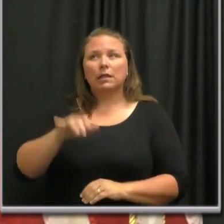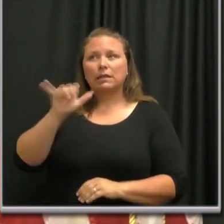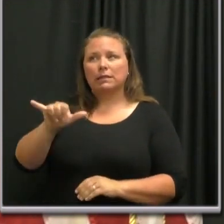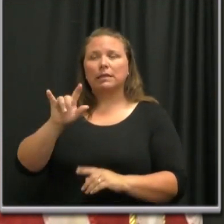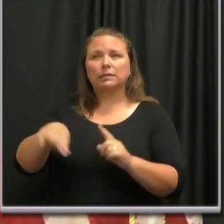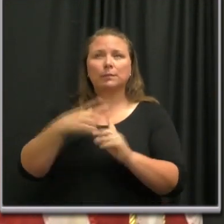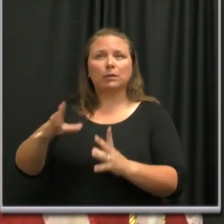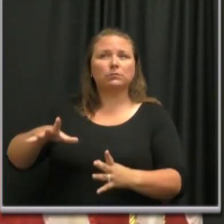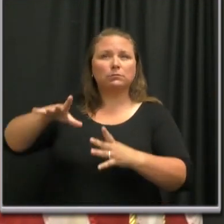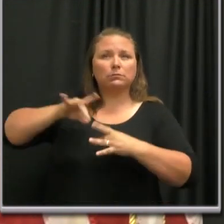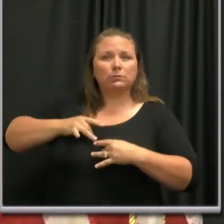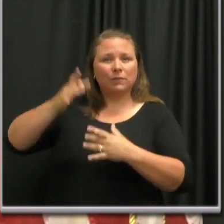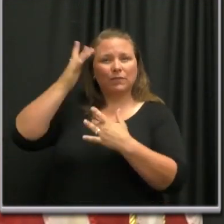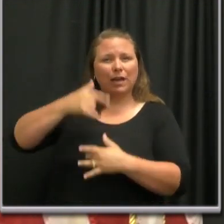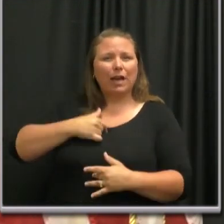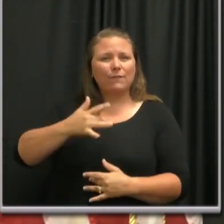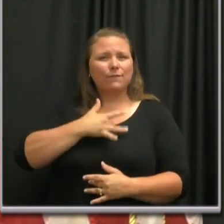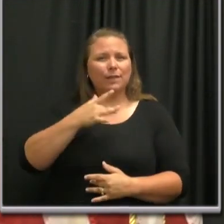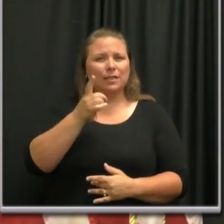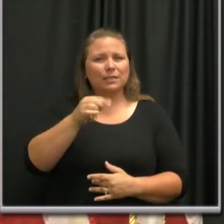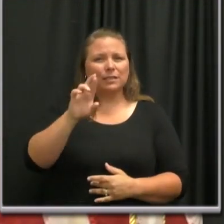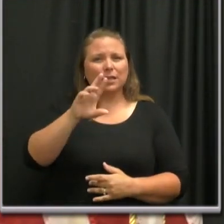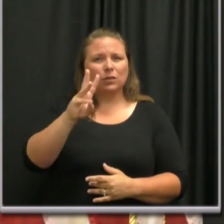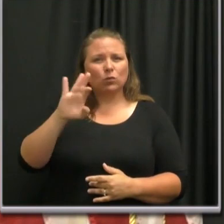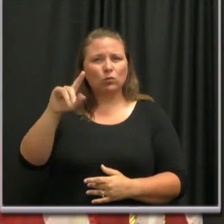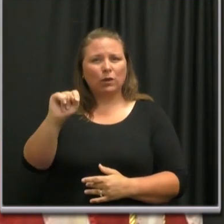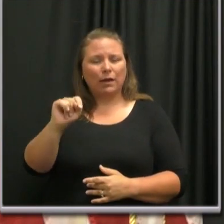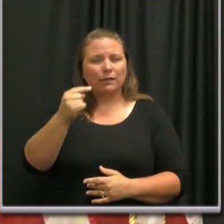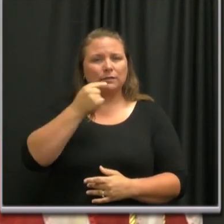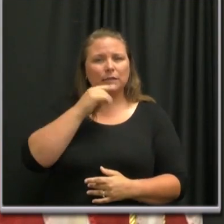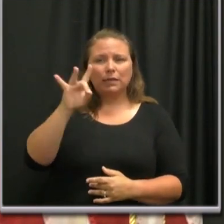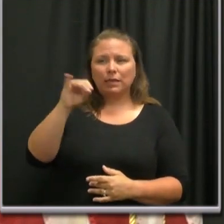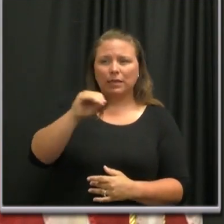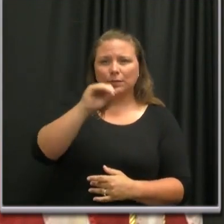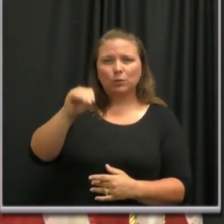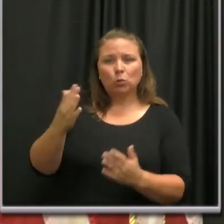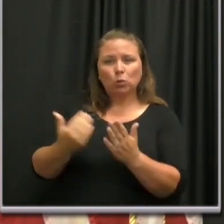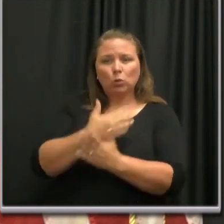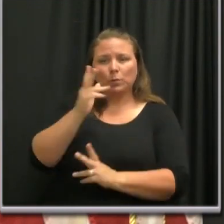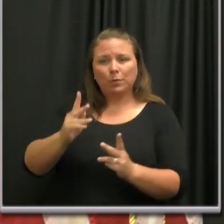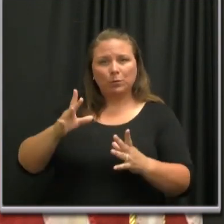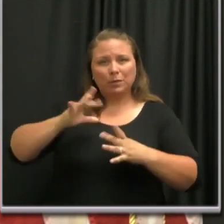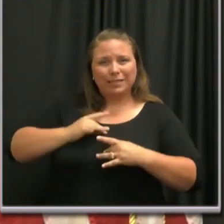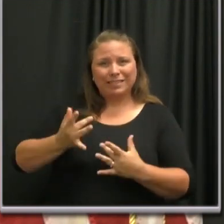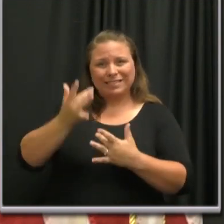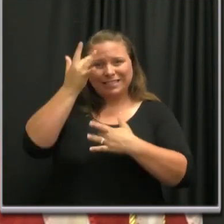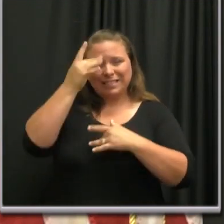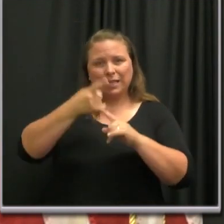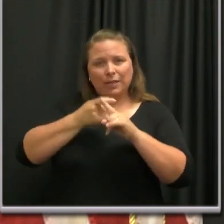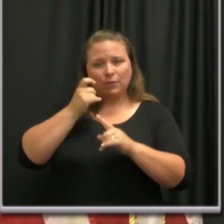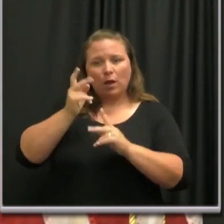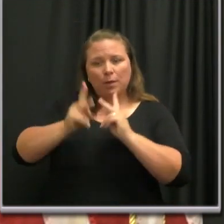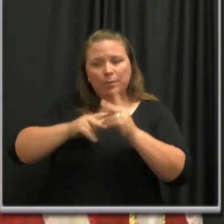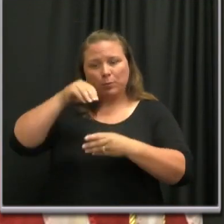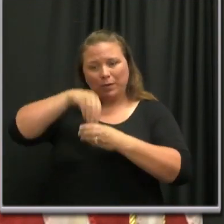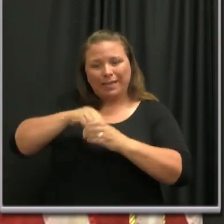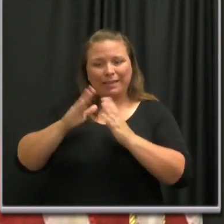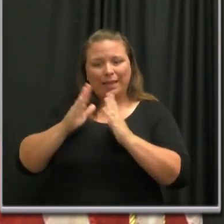virus. I believe Dr. Wright said that 80% of new infections come from household contacts.